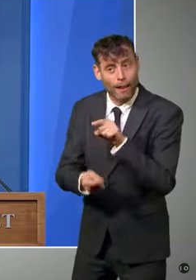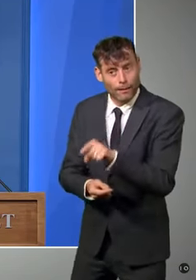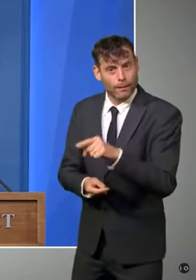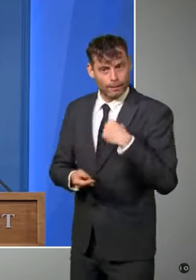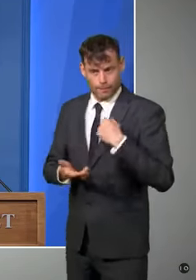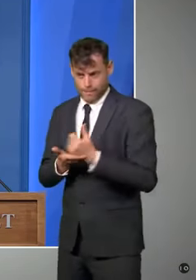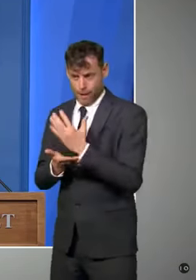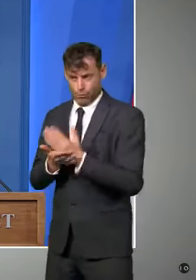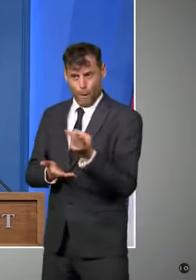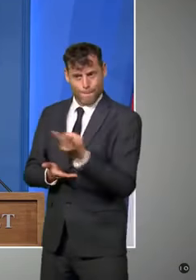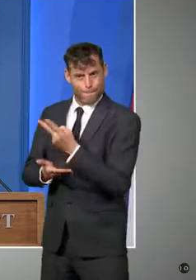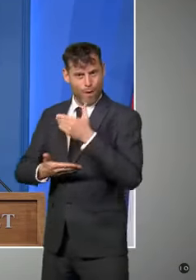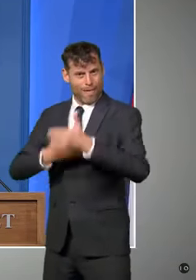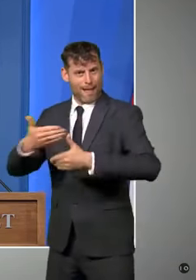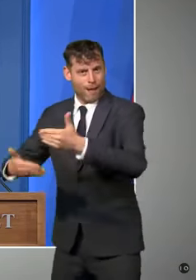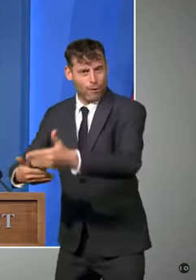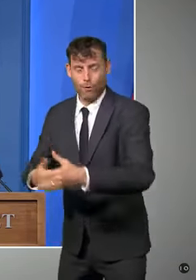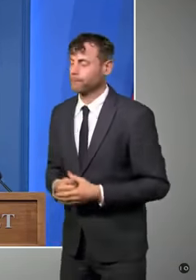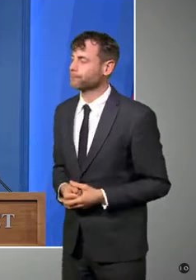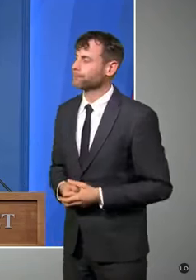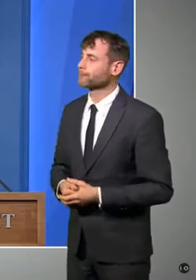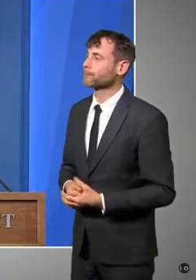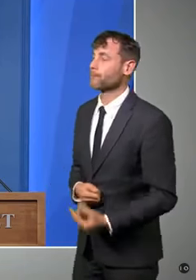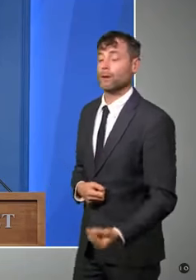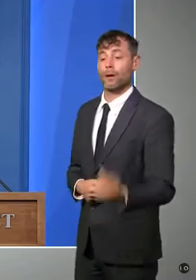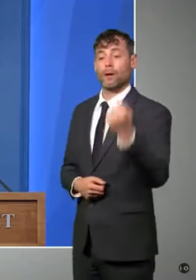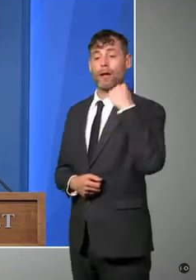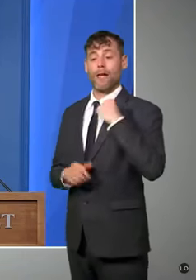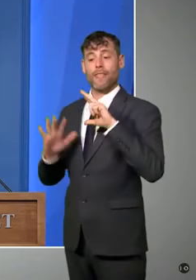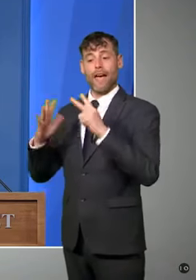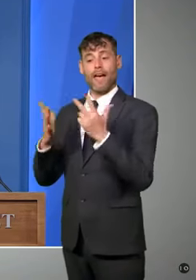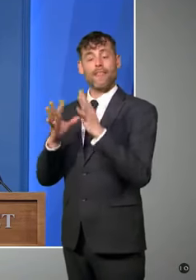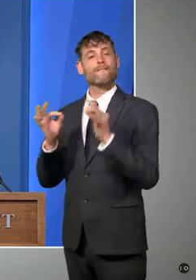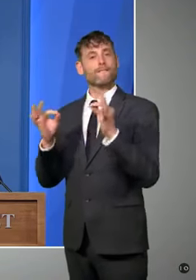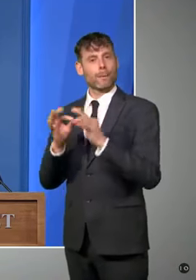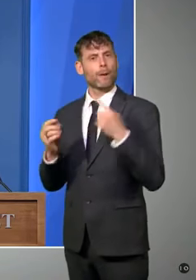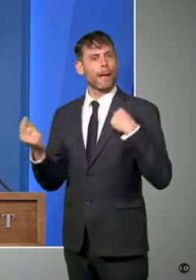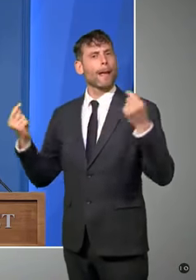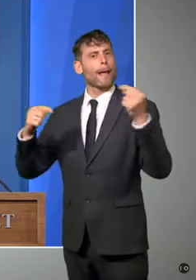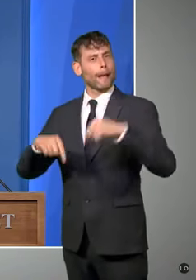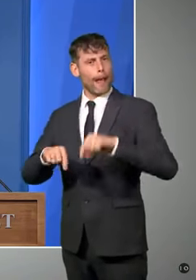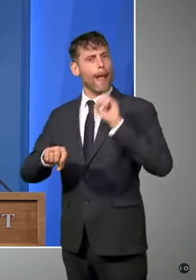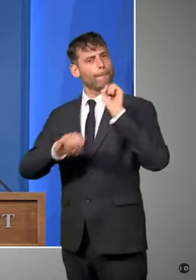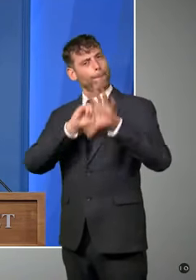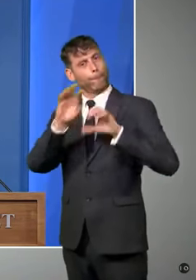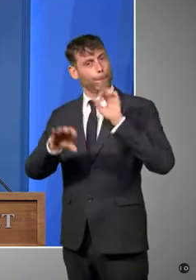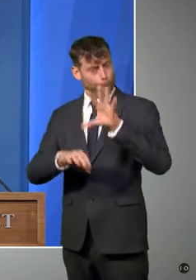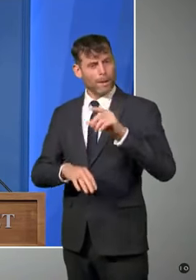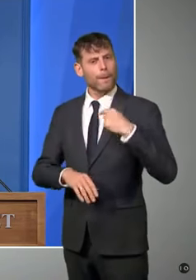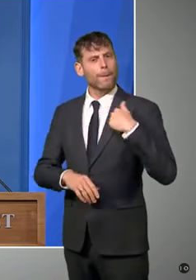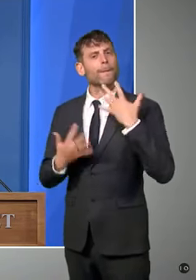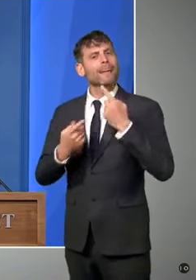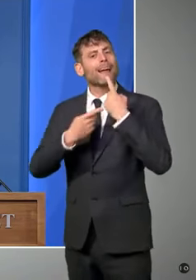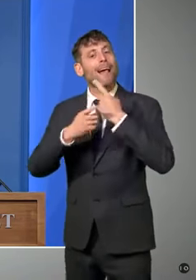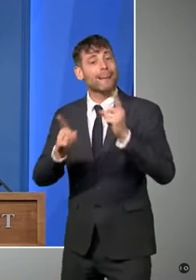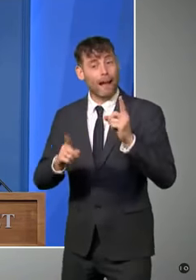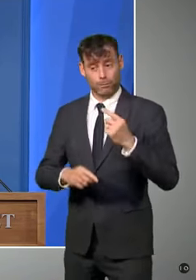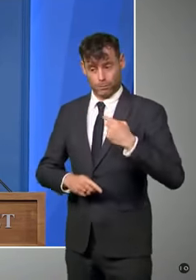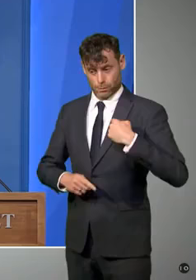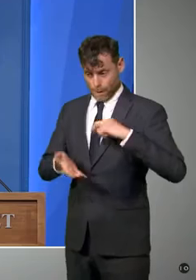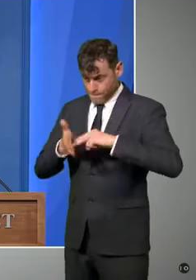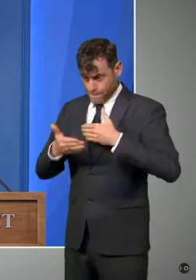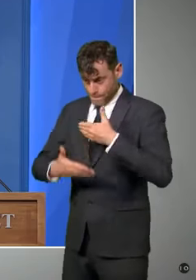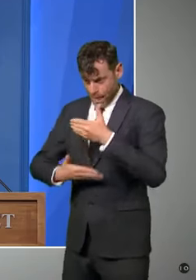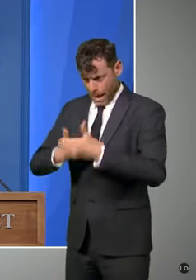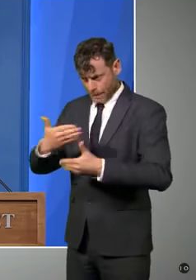a little bit like this, that I was able to say that we were on track to meet our targets. And since then, the programme continues